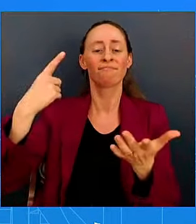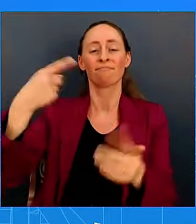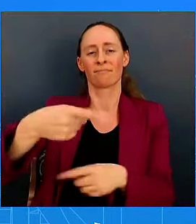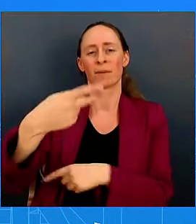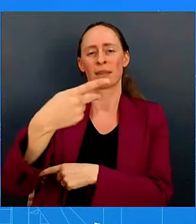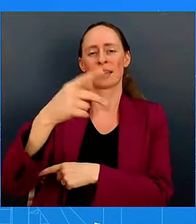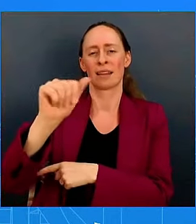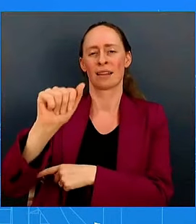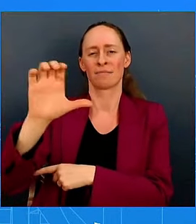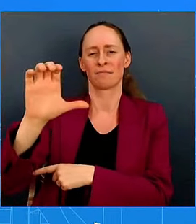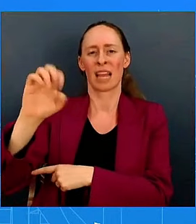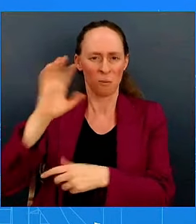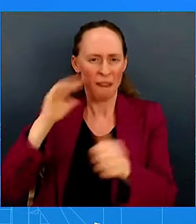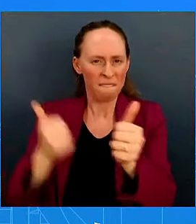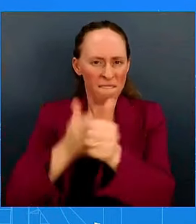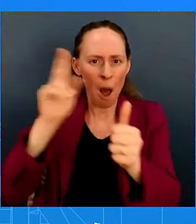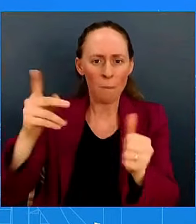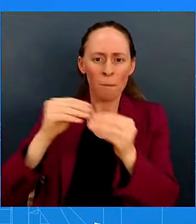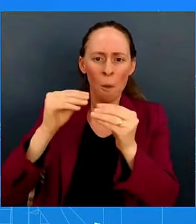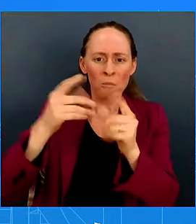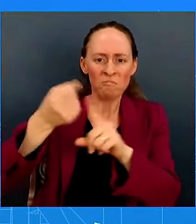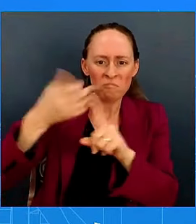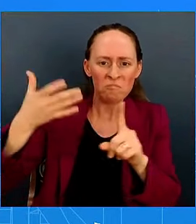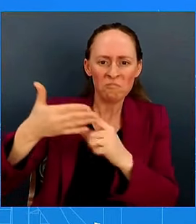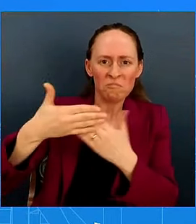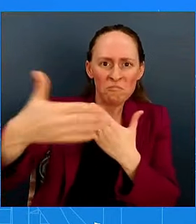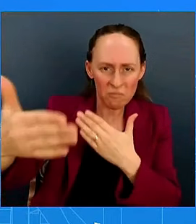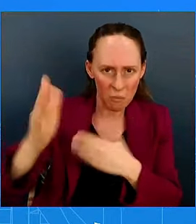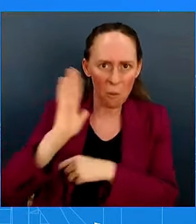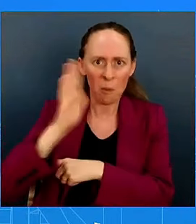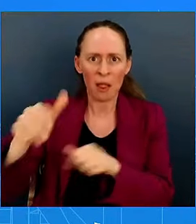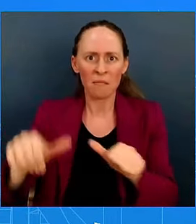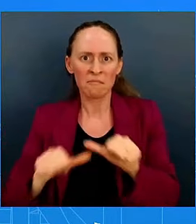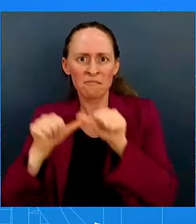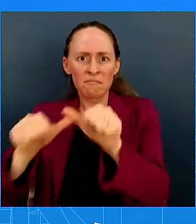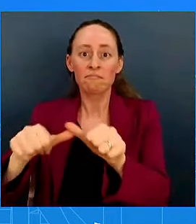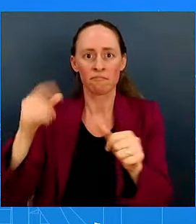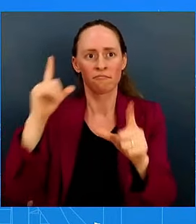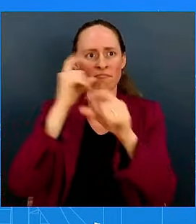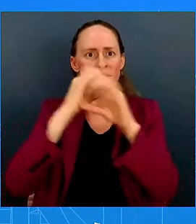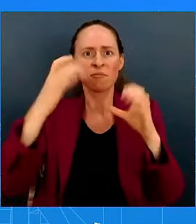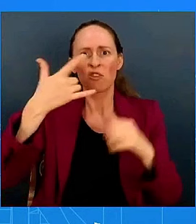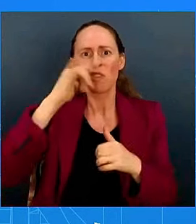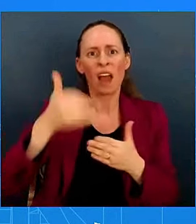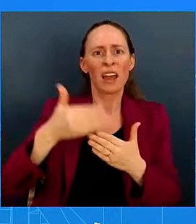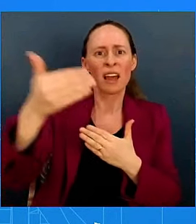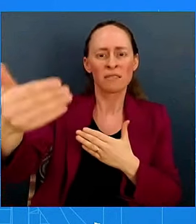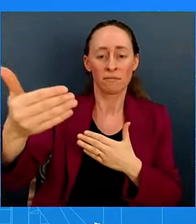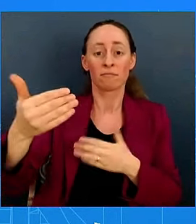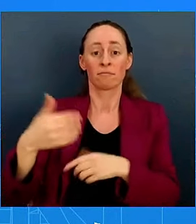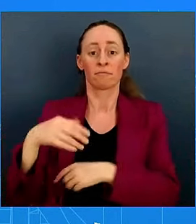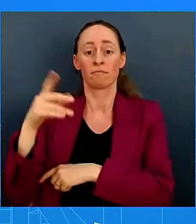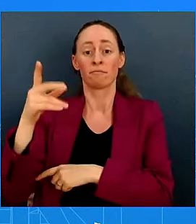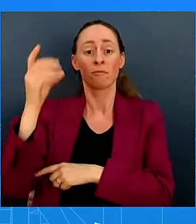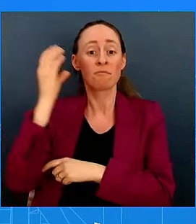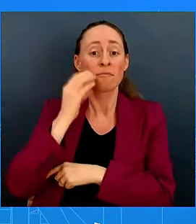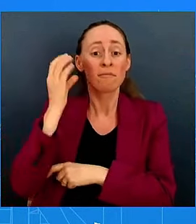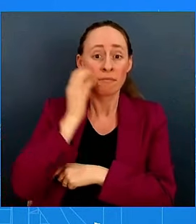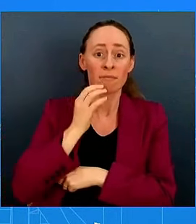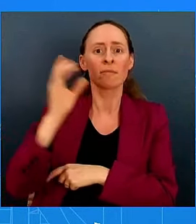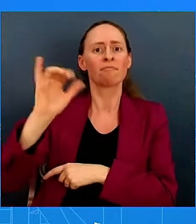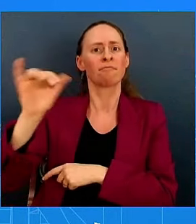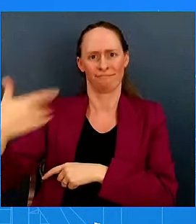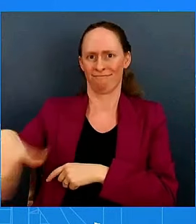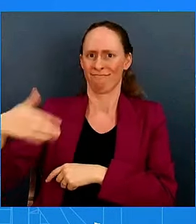We look forward to expanding this collaboration over the coming months and years. UAE is also, we might add, a leading partner in the President's Partnership